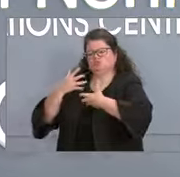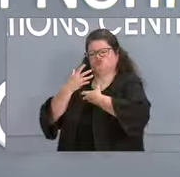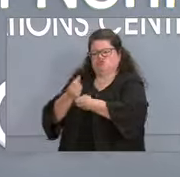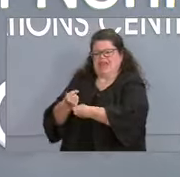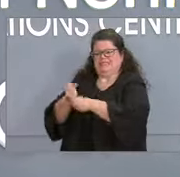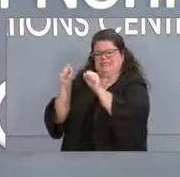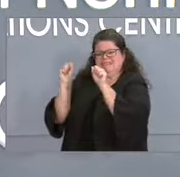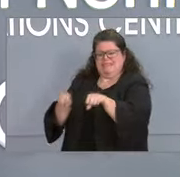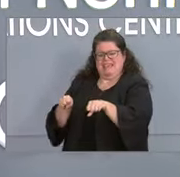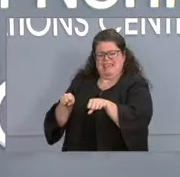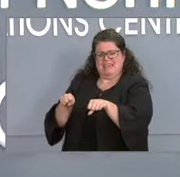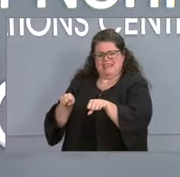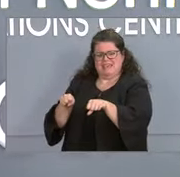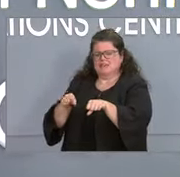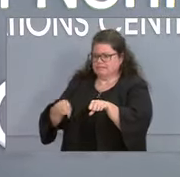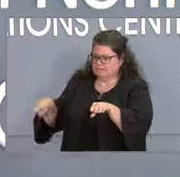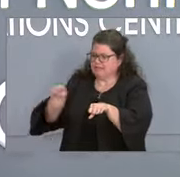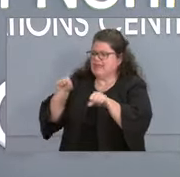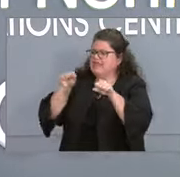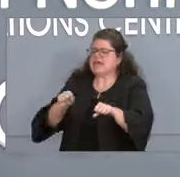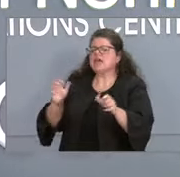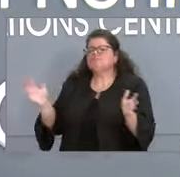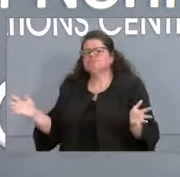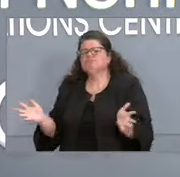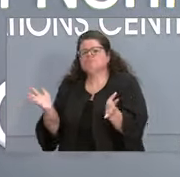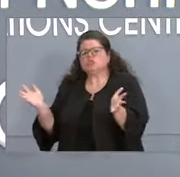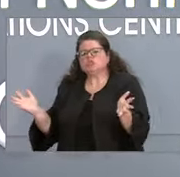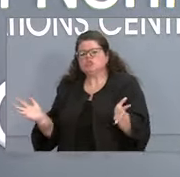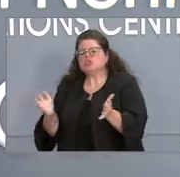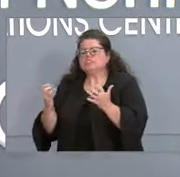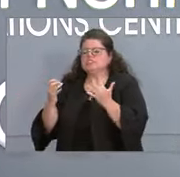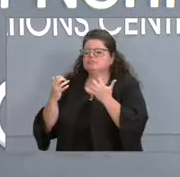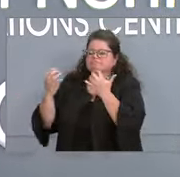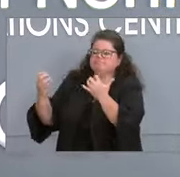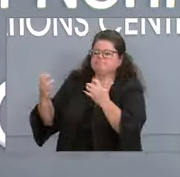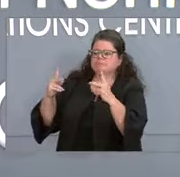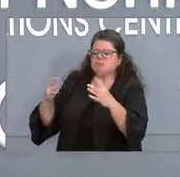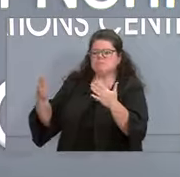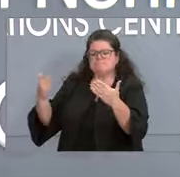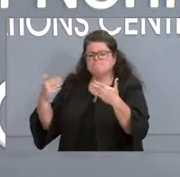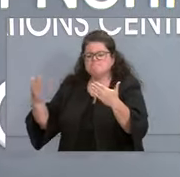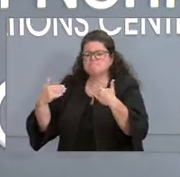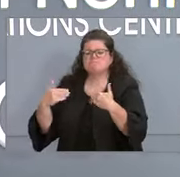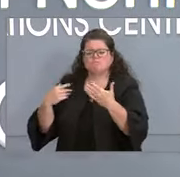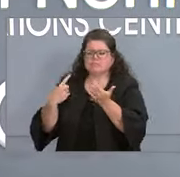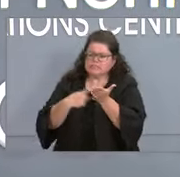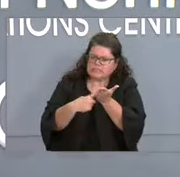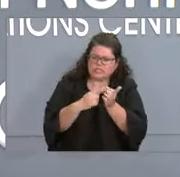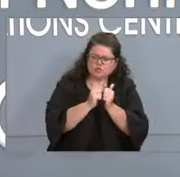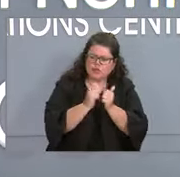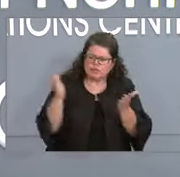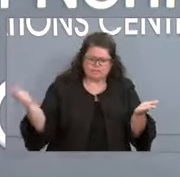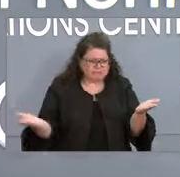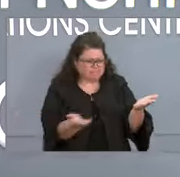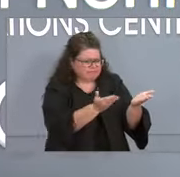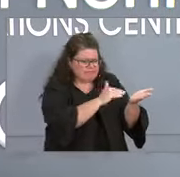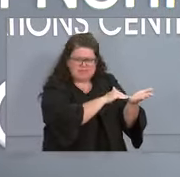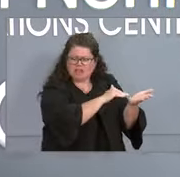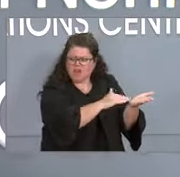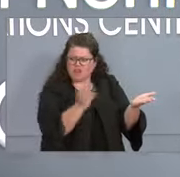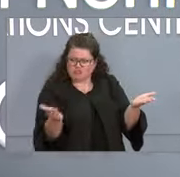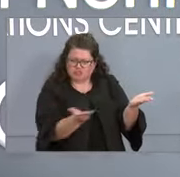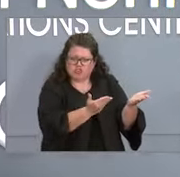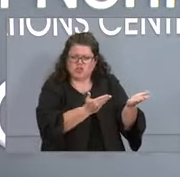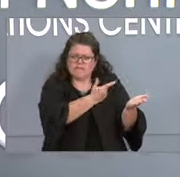Their word can go a long way in encouraging people in their congregations to talk with doctors and understand that these